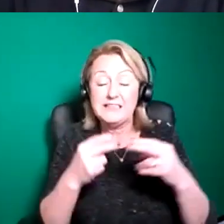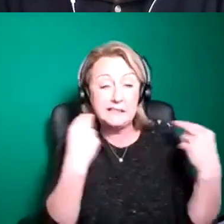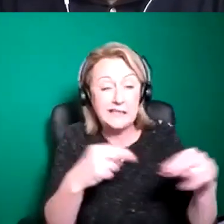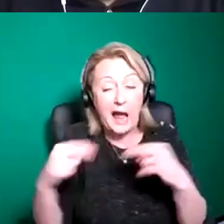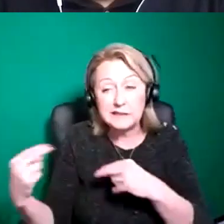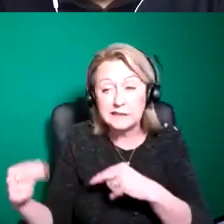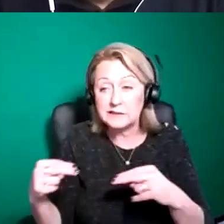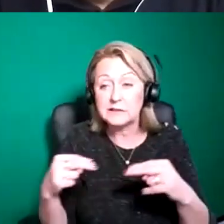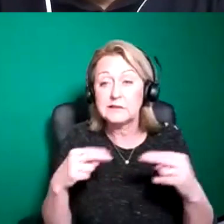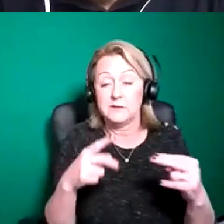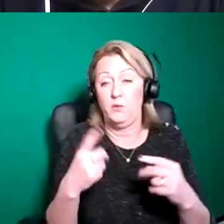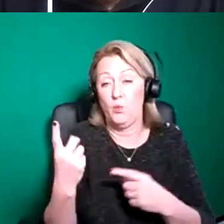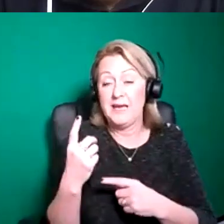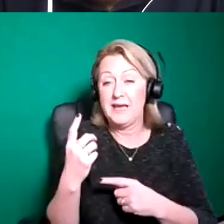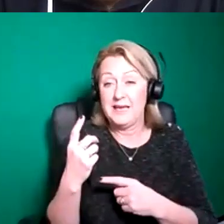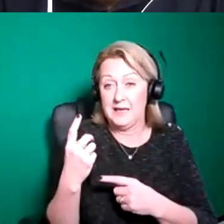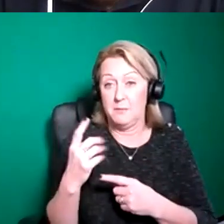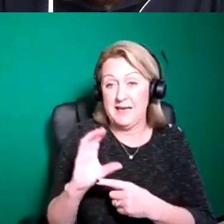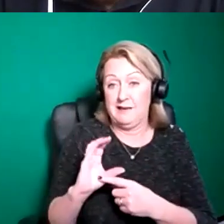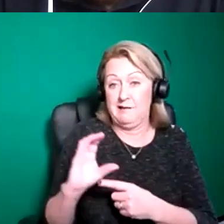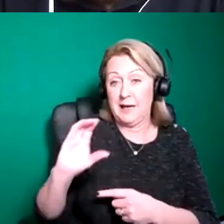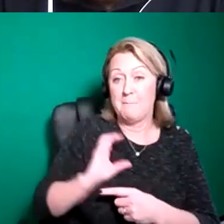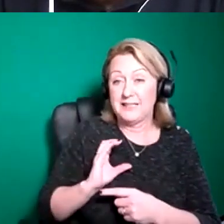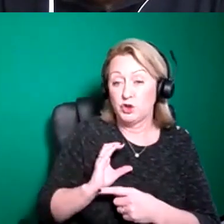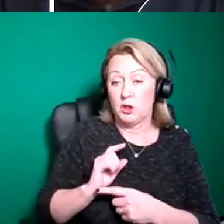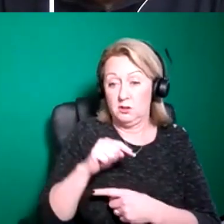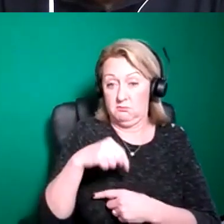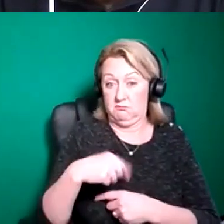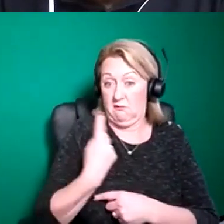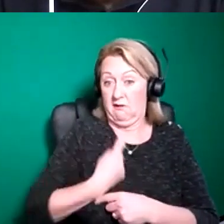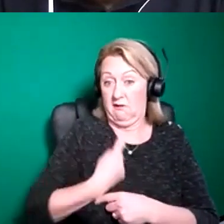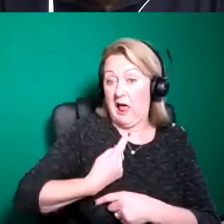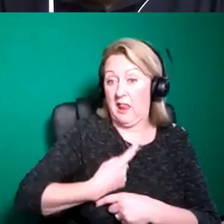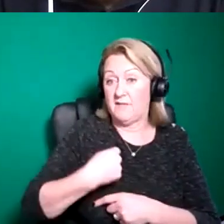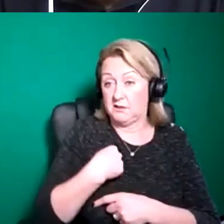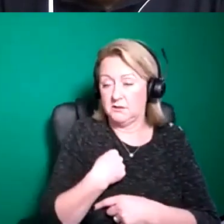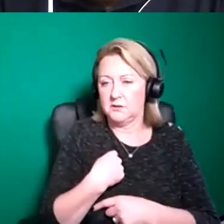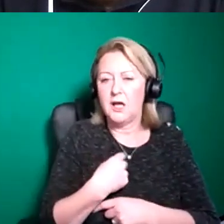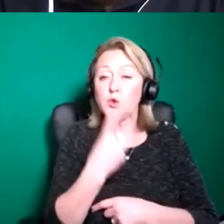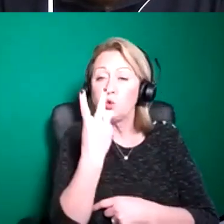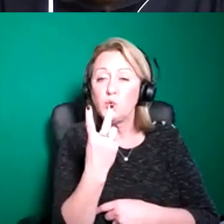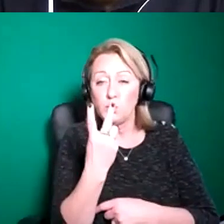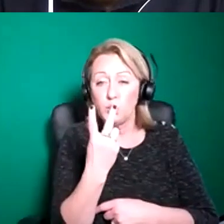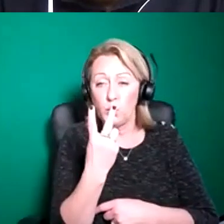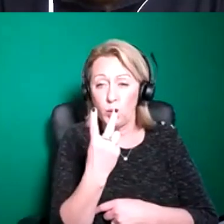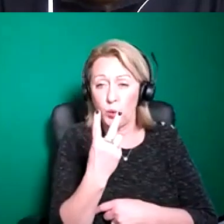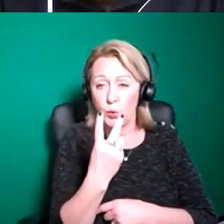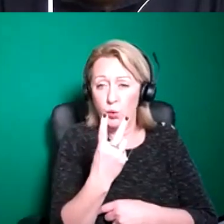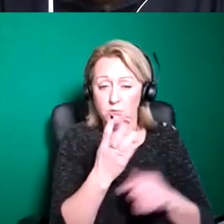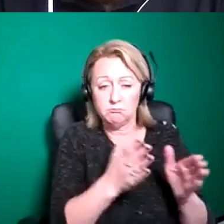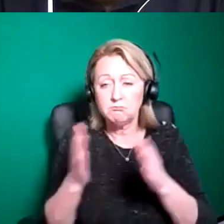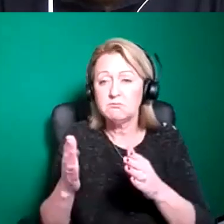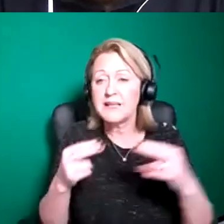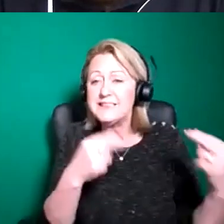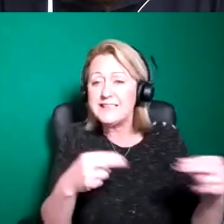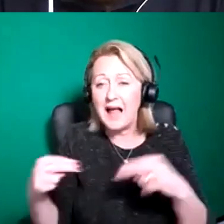like one of the commissions we did for for ourselves was harmony which was a two-piece dance um a two-piece